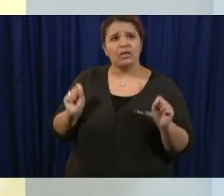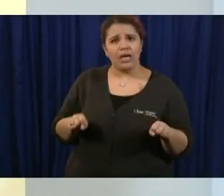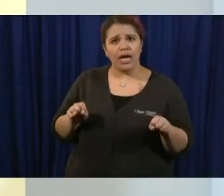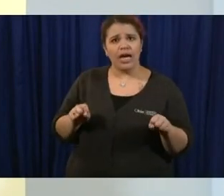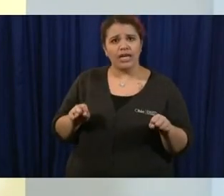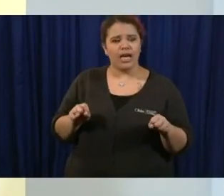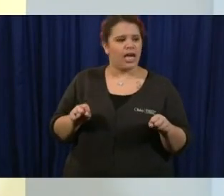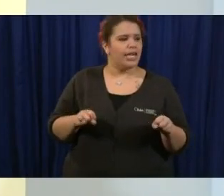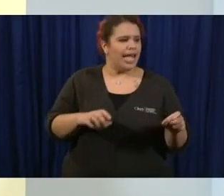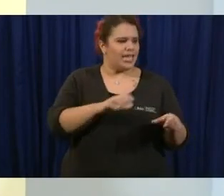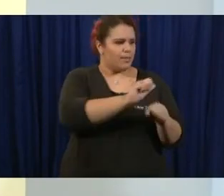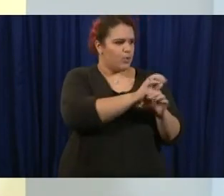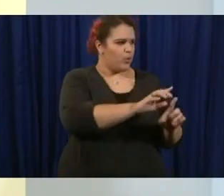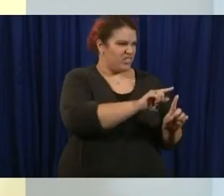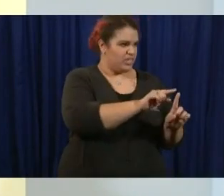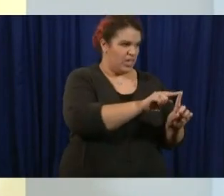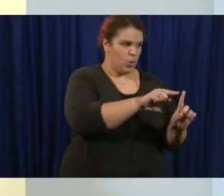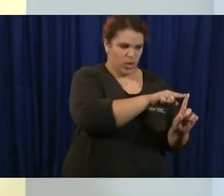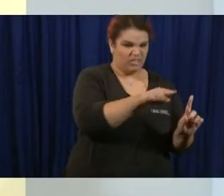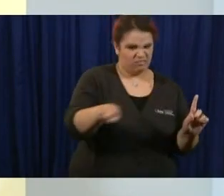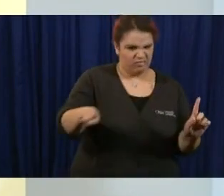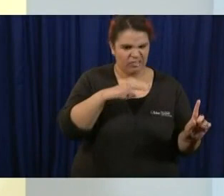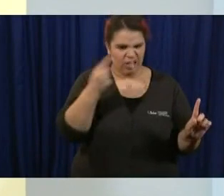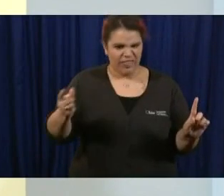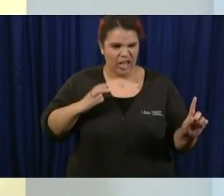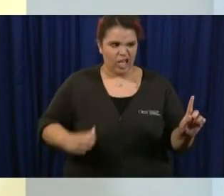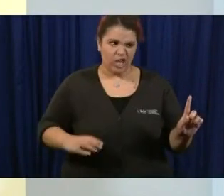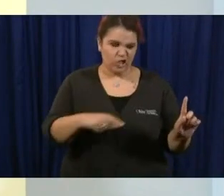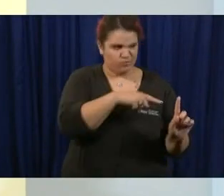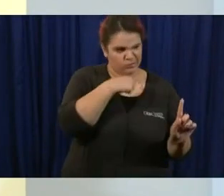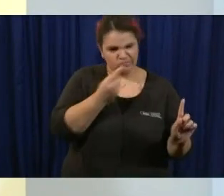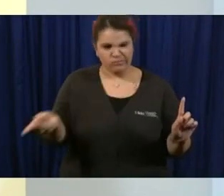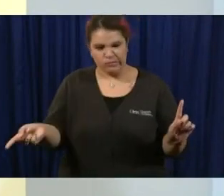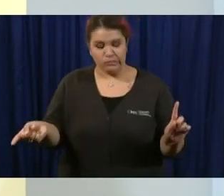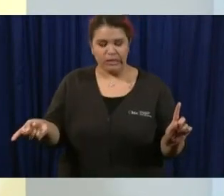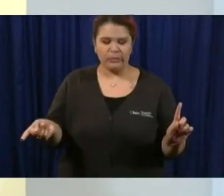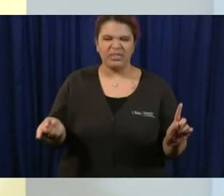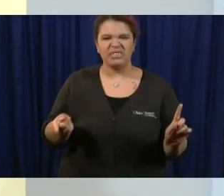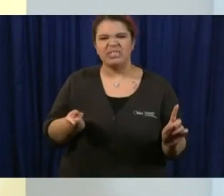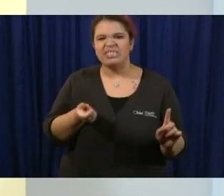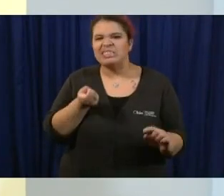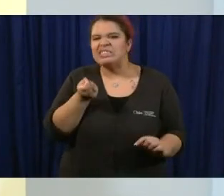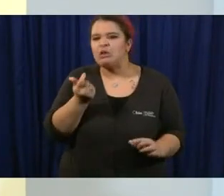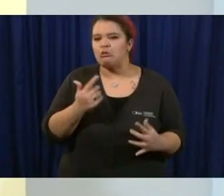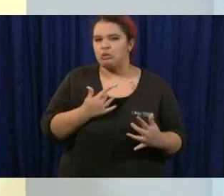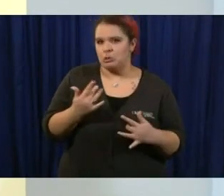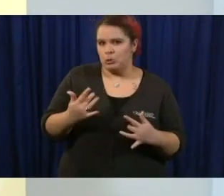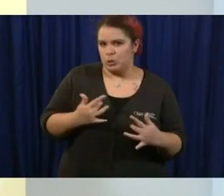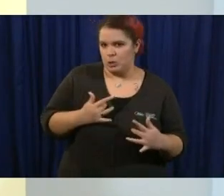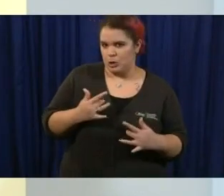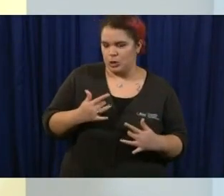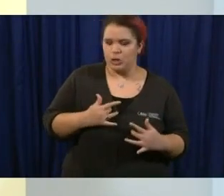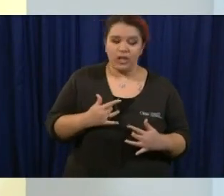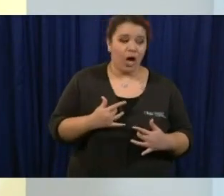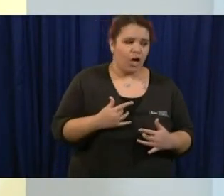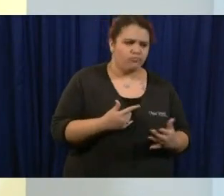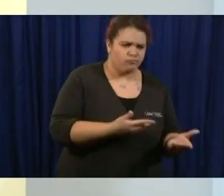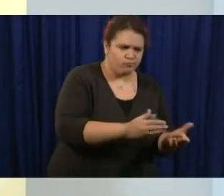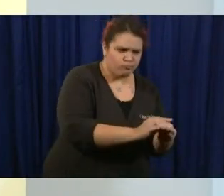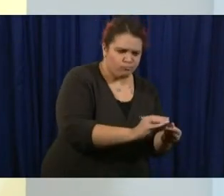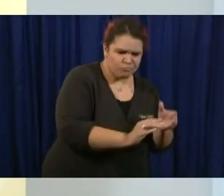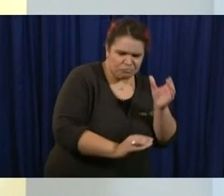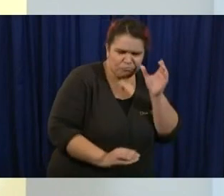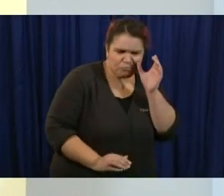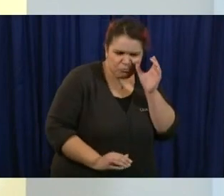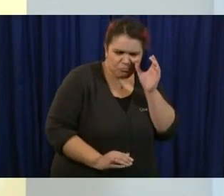to mandate it on somebody and and some of the concerns around that so we listen we listen to people uh and and i thought the